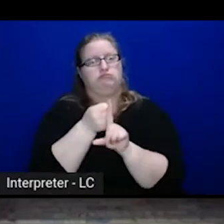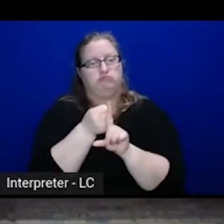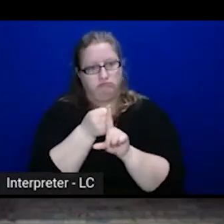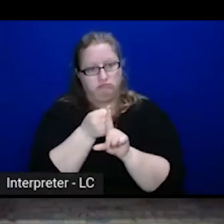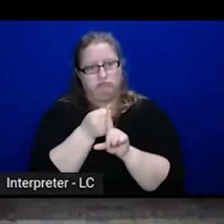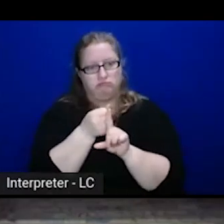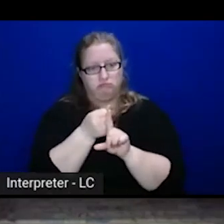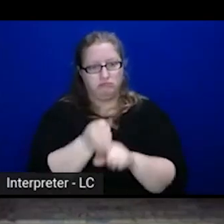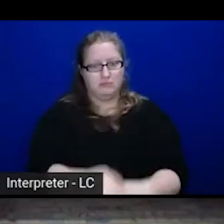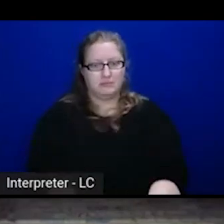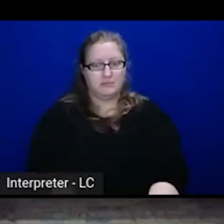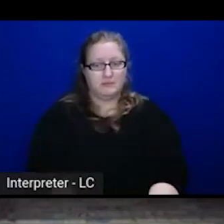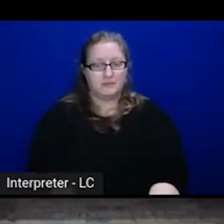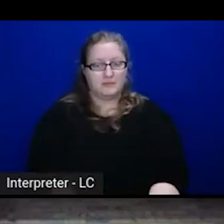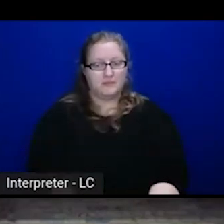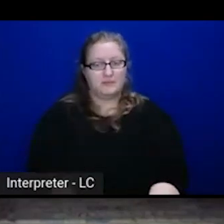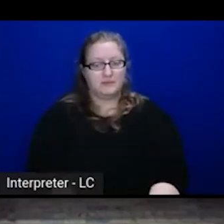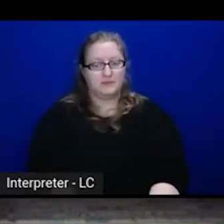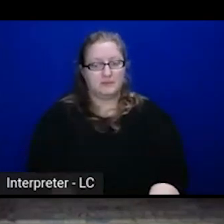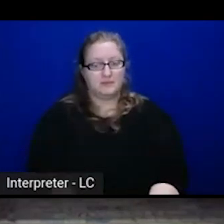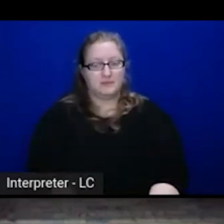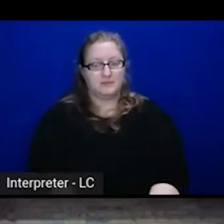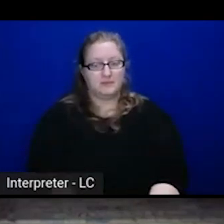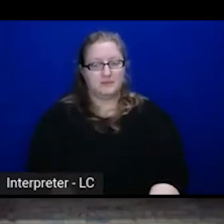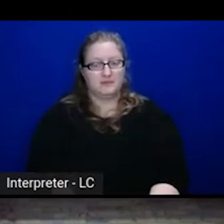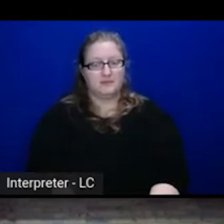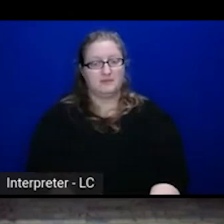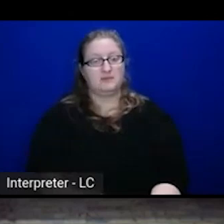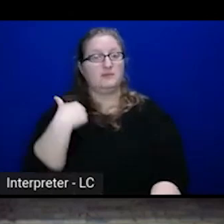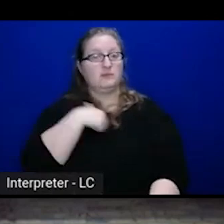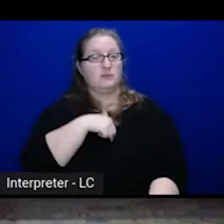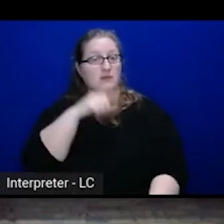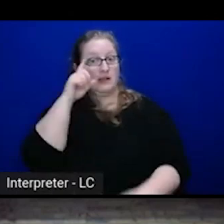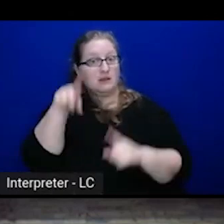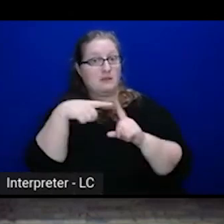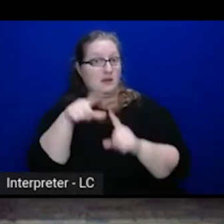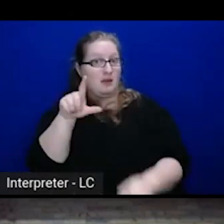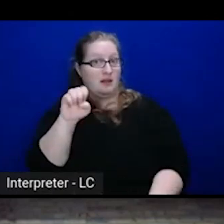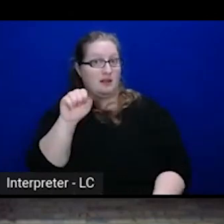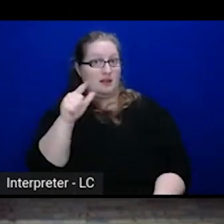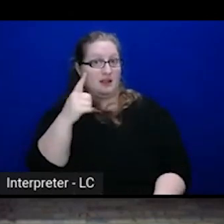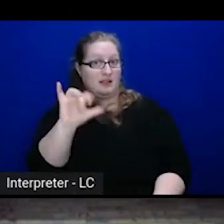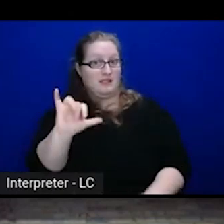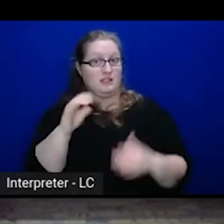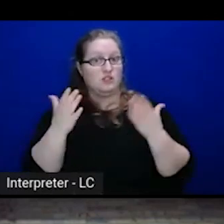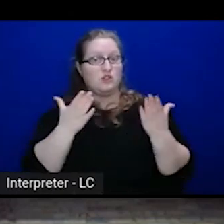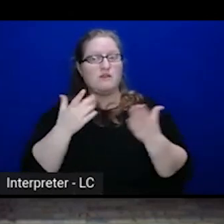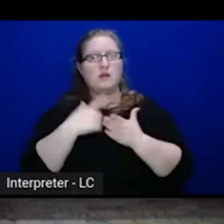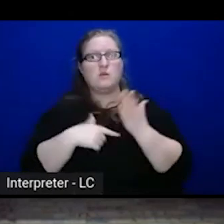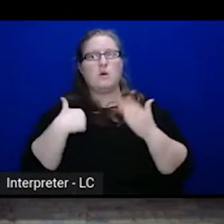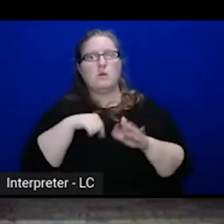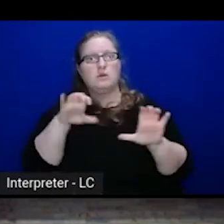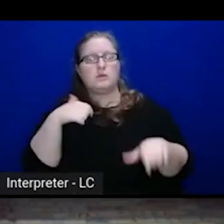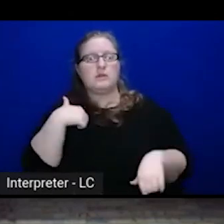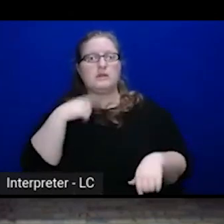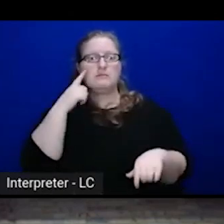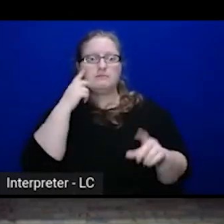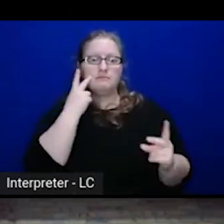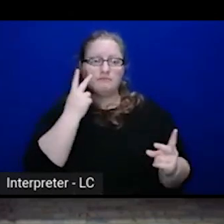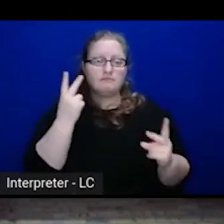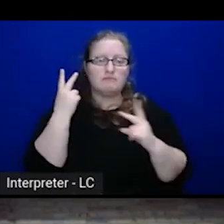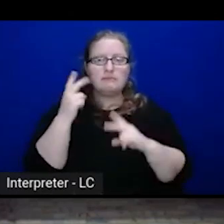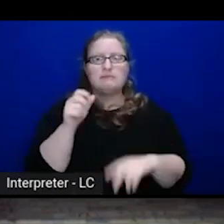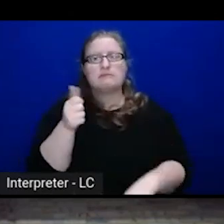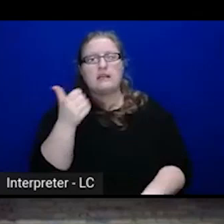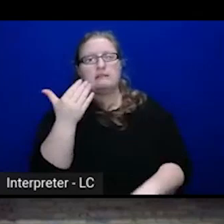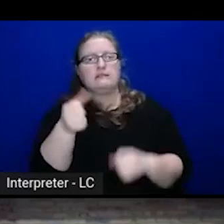So if we think about those legacy services and what we're doing, I'm thinking back 10, 15 years